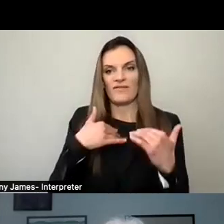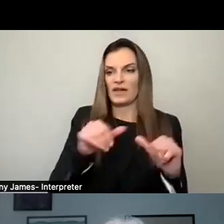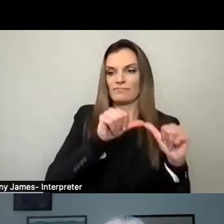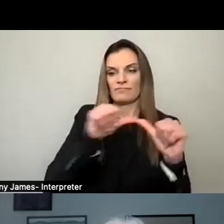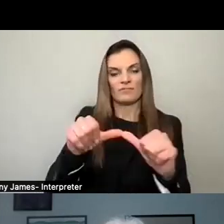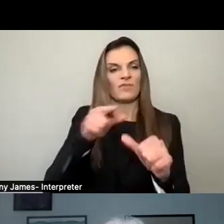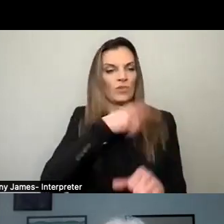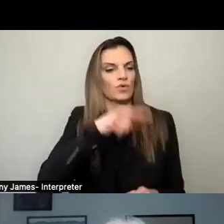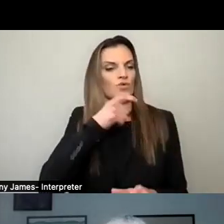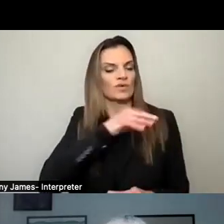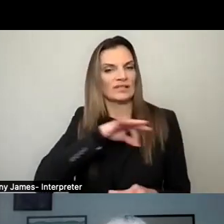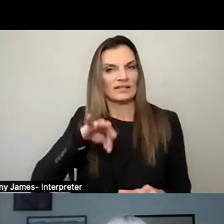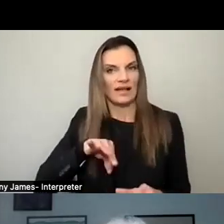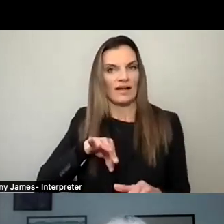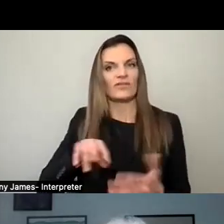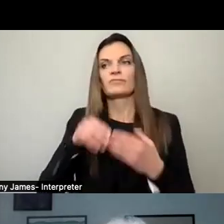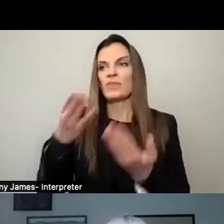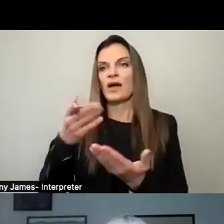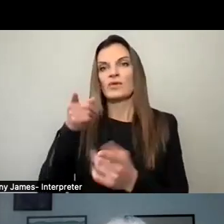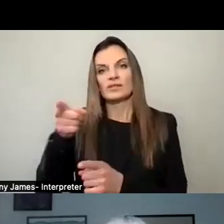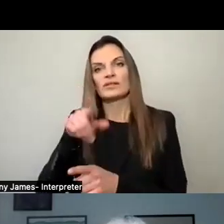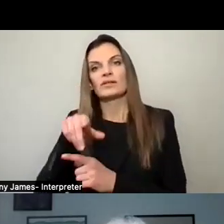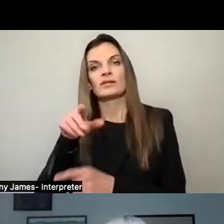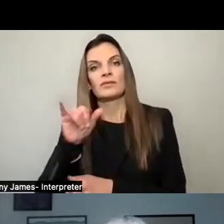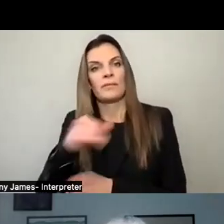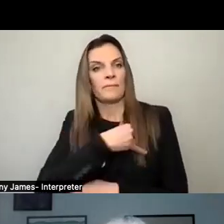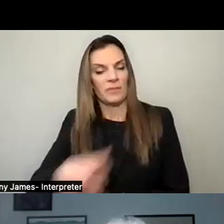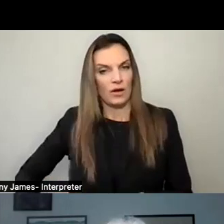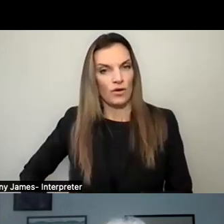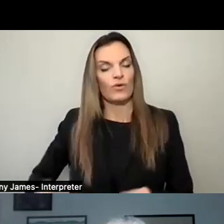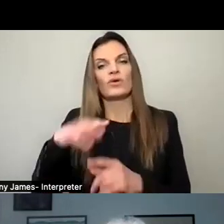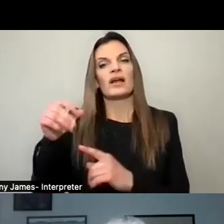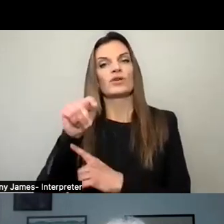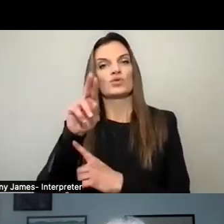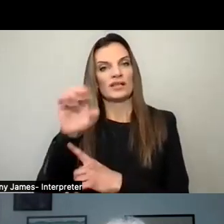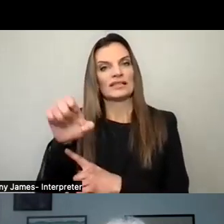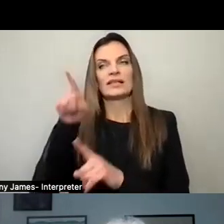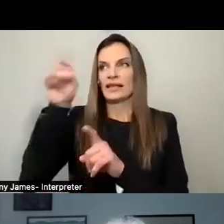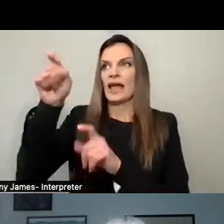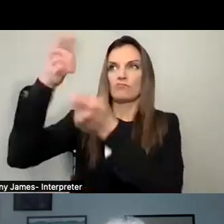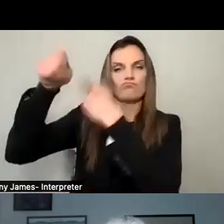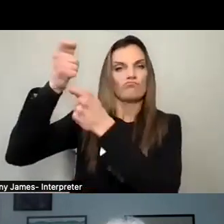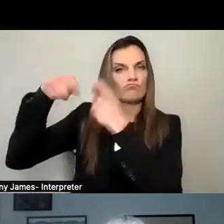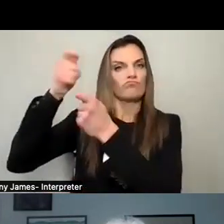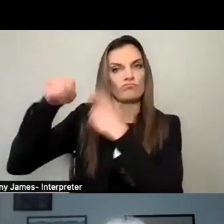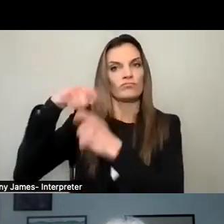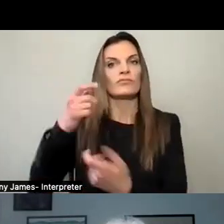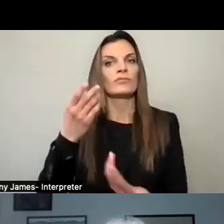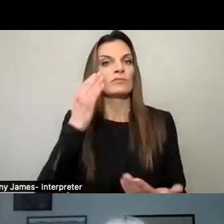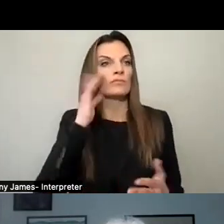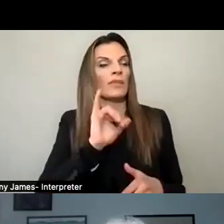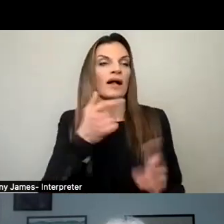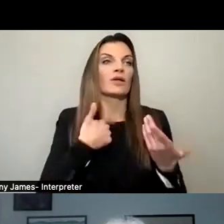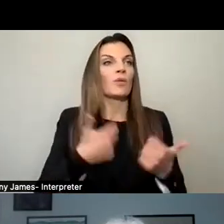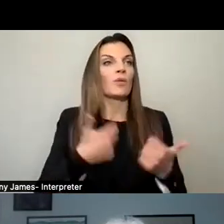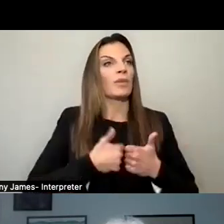for the leadership, the mayor and the trustees, to turn over, to create different views. When you walk into a house after 10 years of living there, you